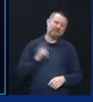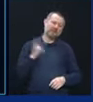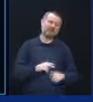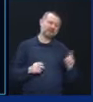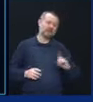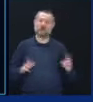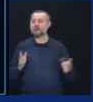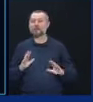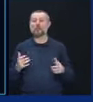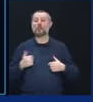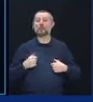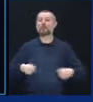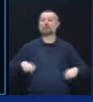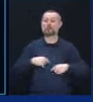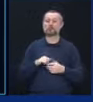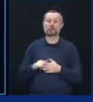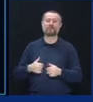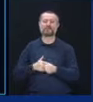science and the data.